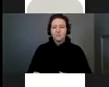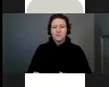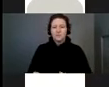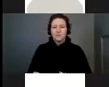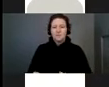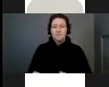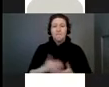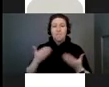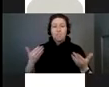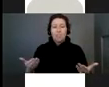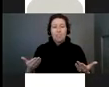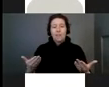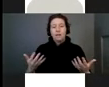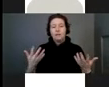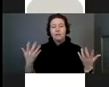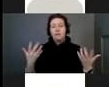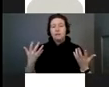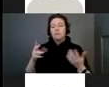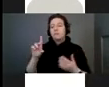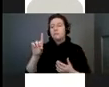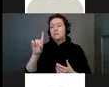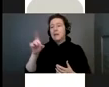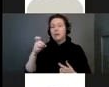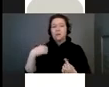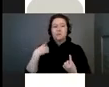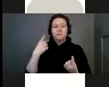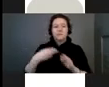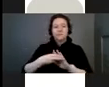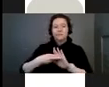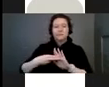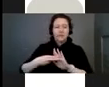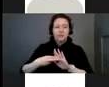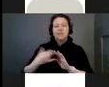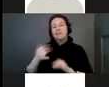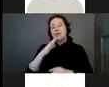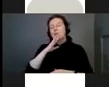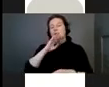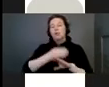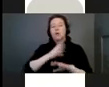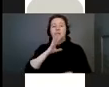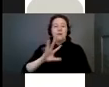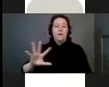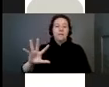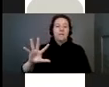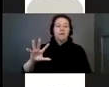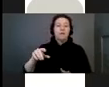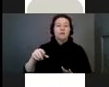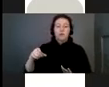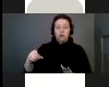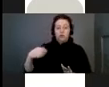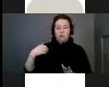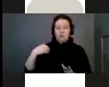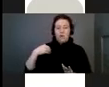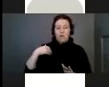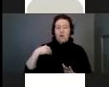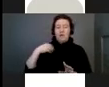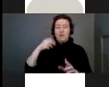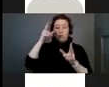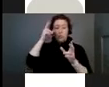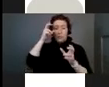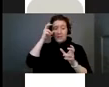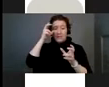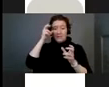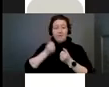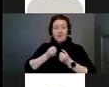So some diagnoses that she's had throughout her life, she's five now. She has receptive and expressive language